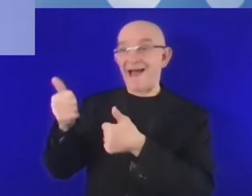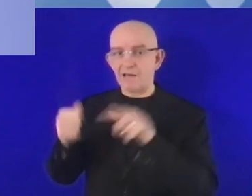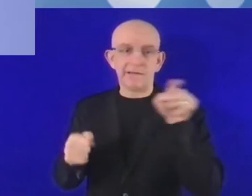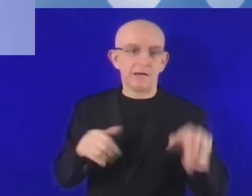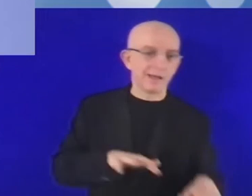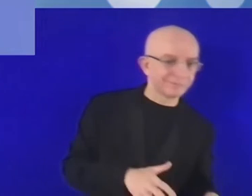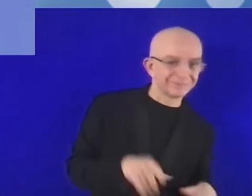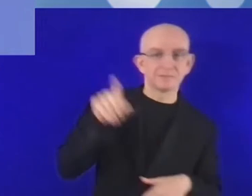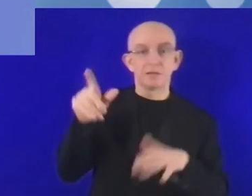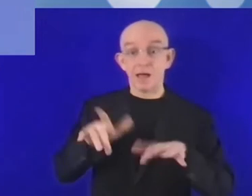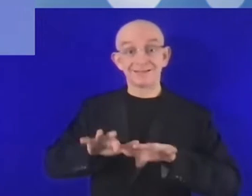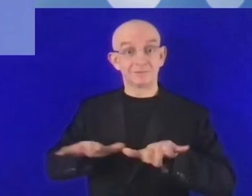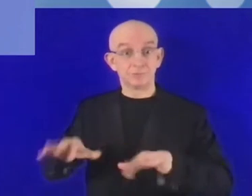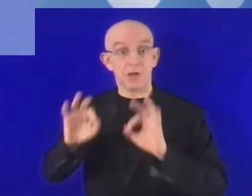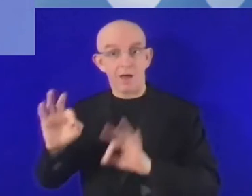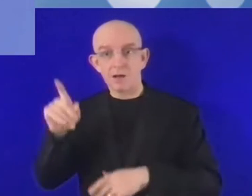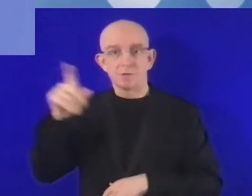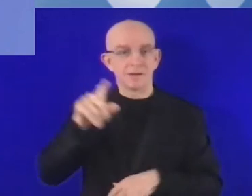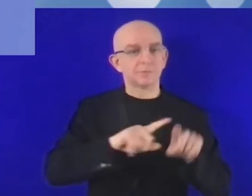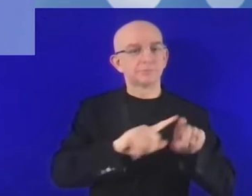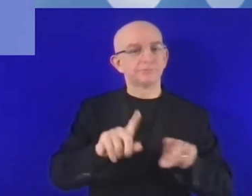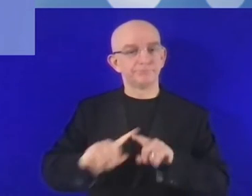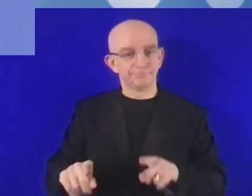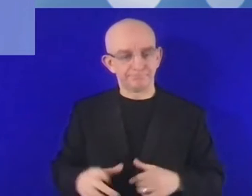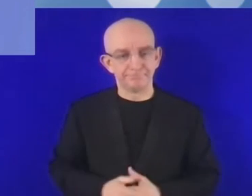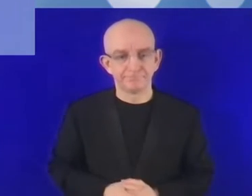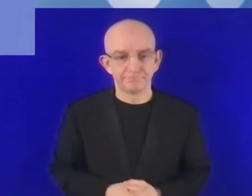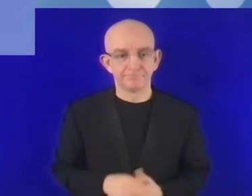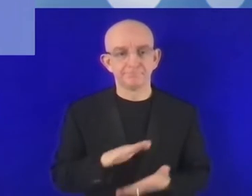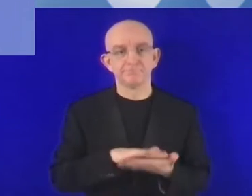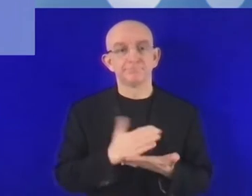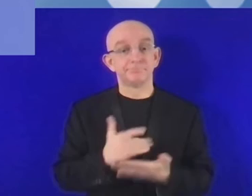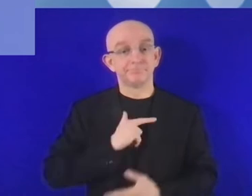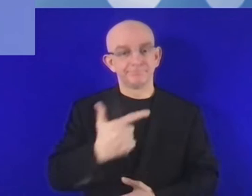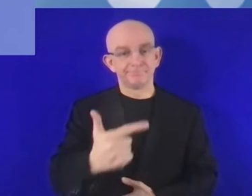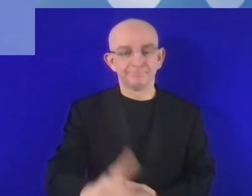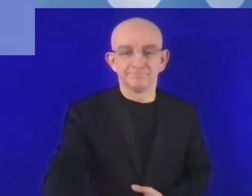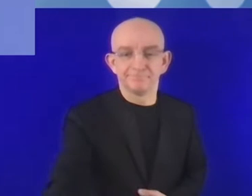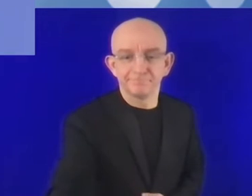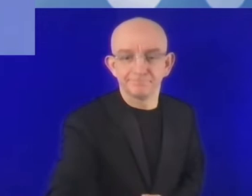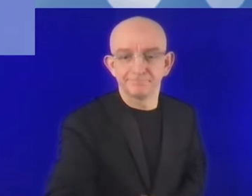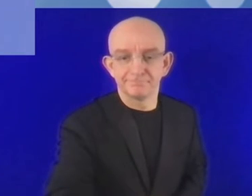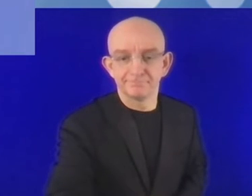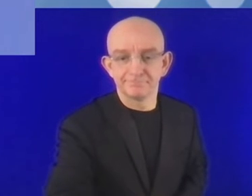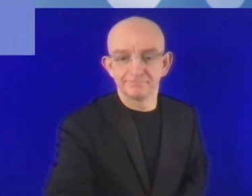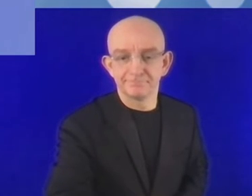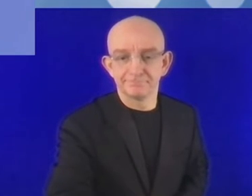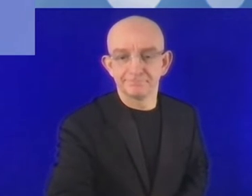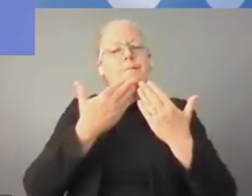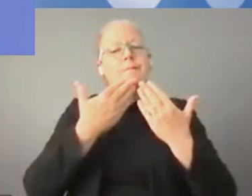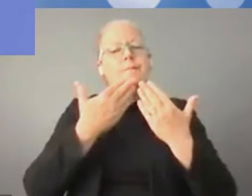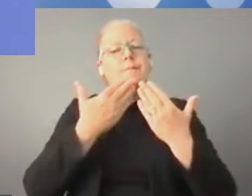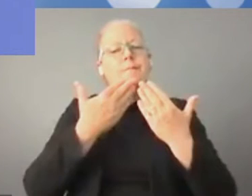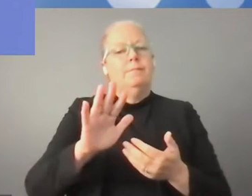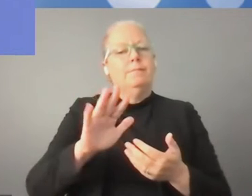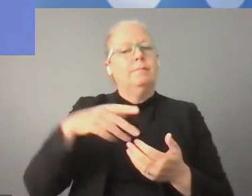Thank you, Mr. President. It was really very interesting perspective from the European Investment Bank, also touching a bit of